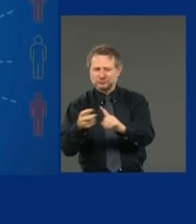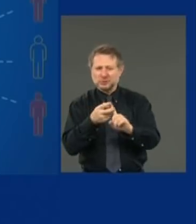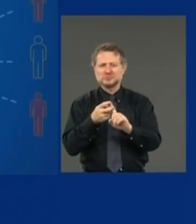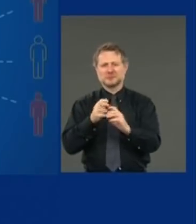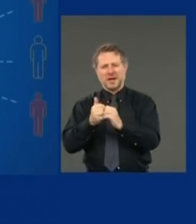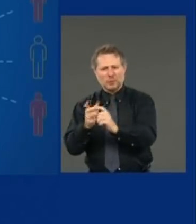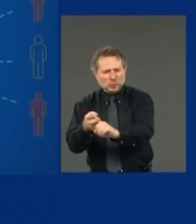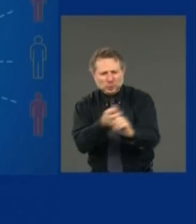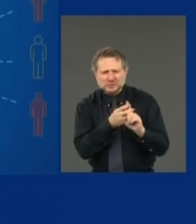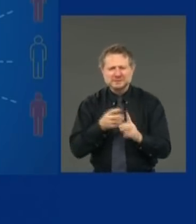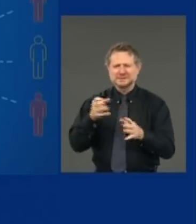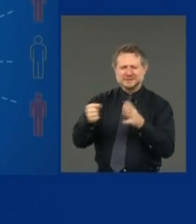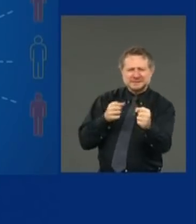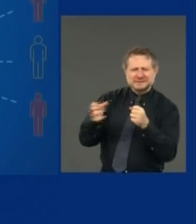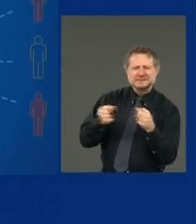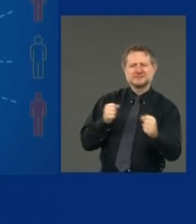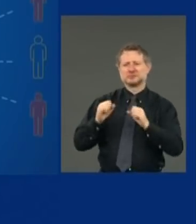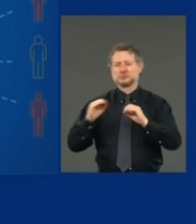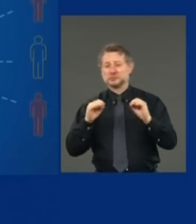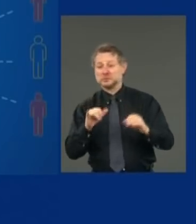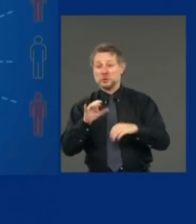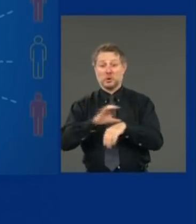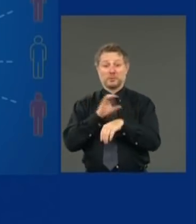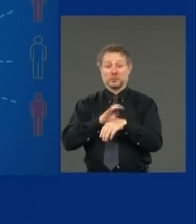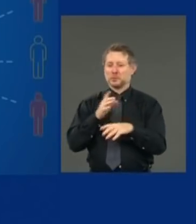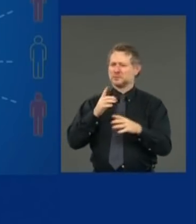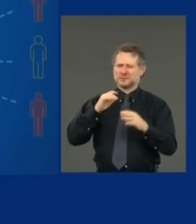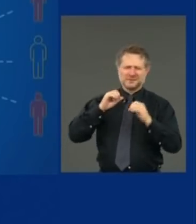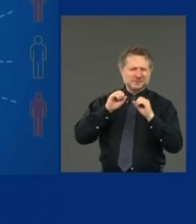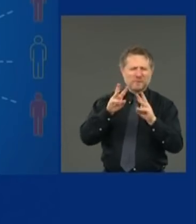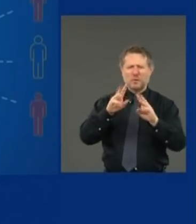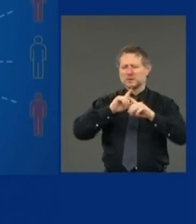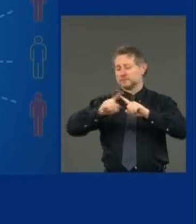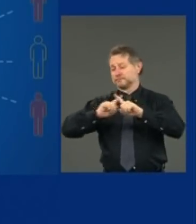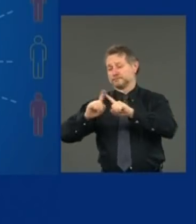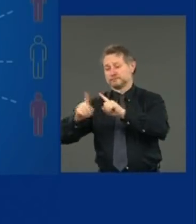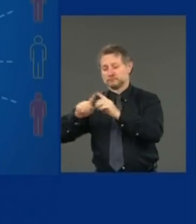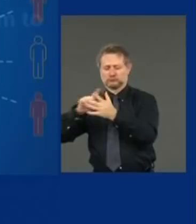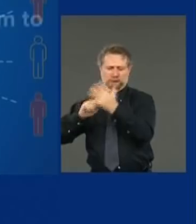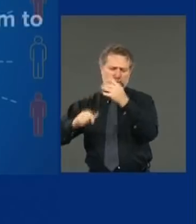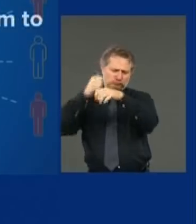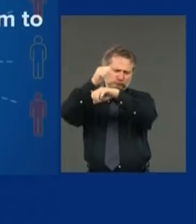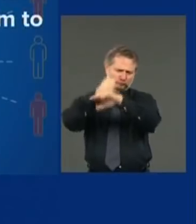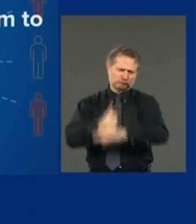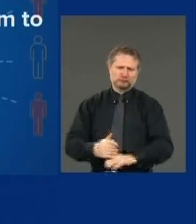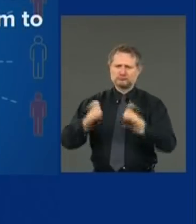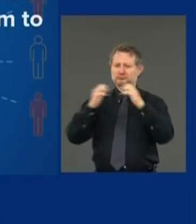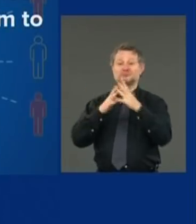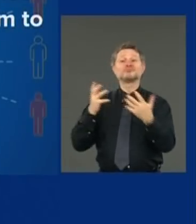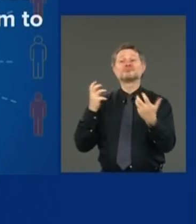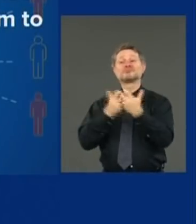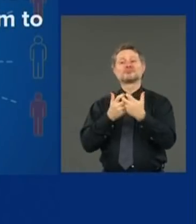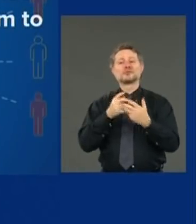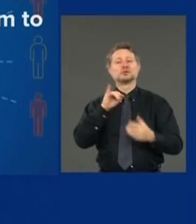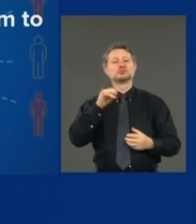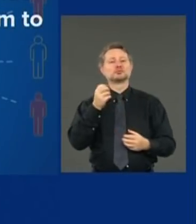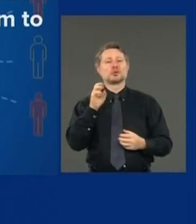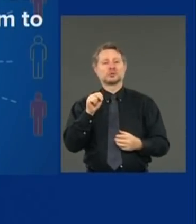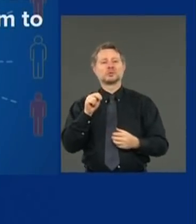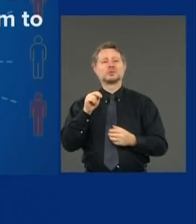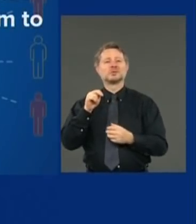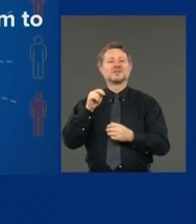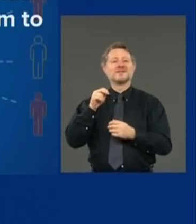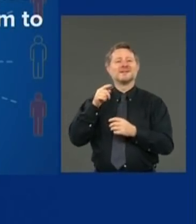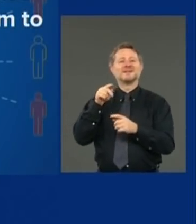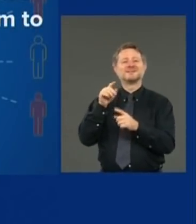What software do the tracers use? They've been doing that with Johns Hopkins. They've been fantastic. We